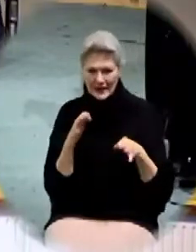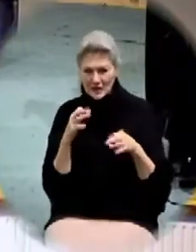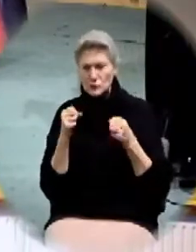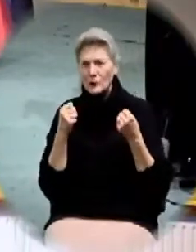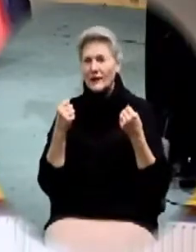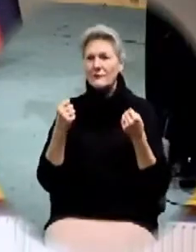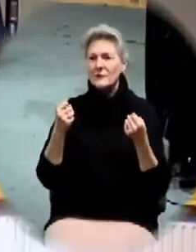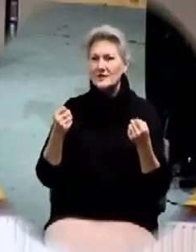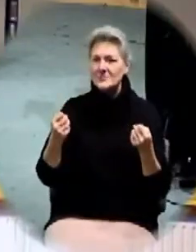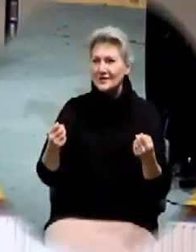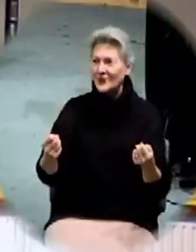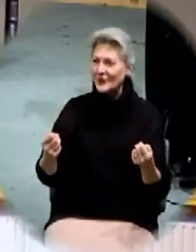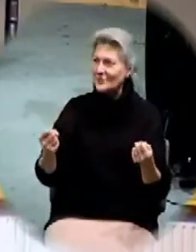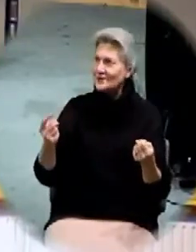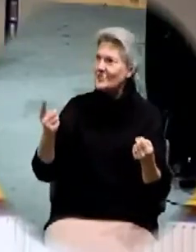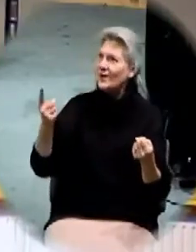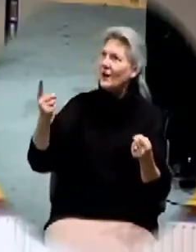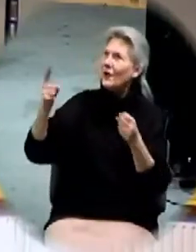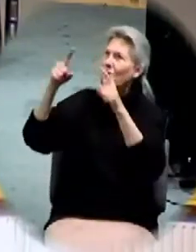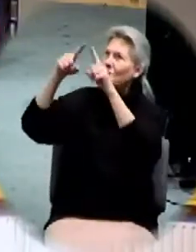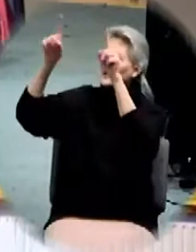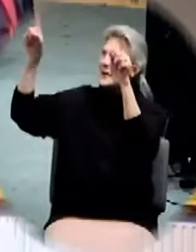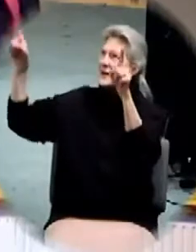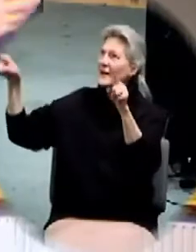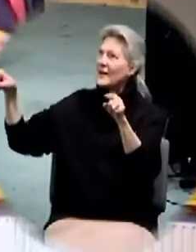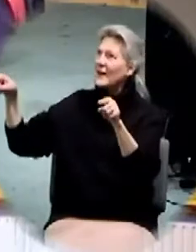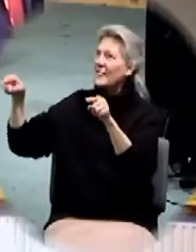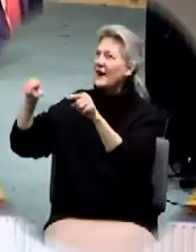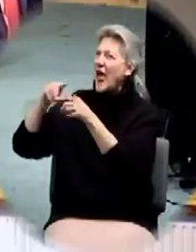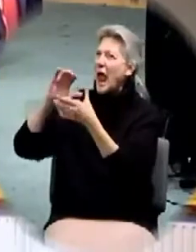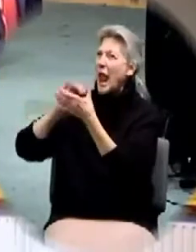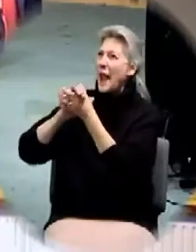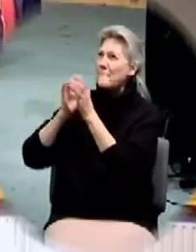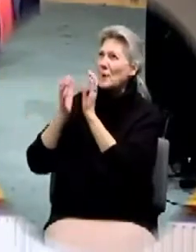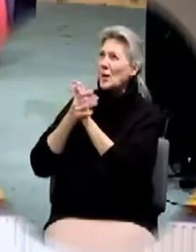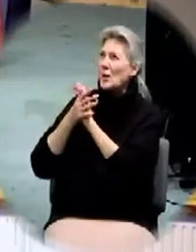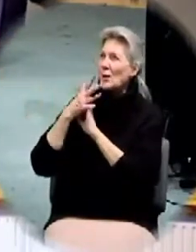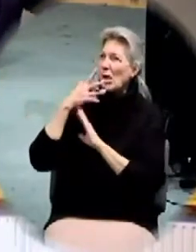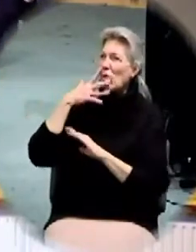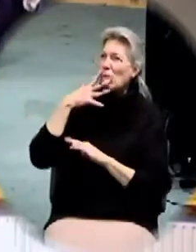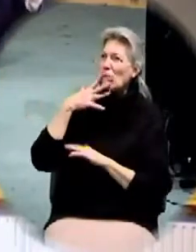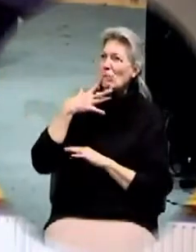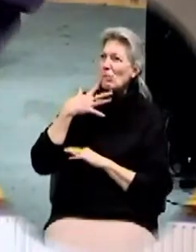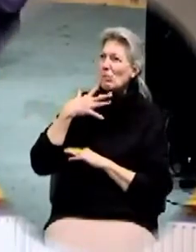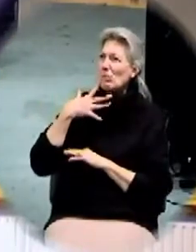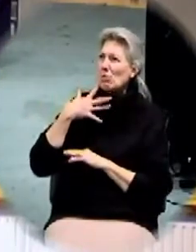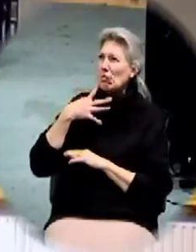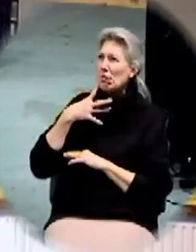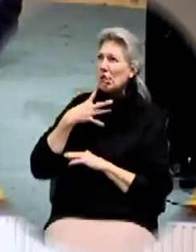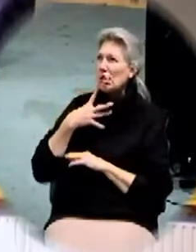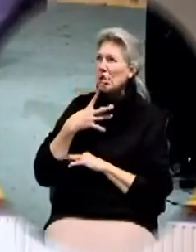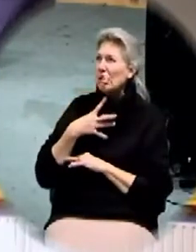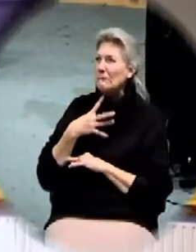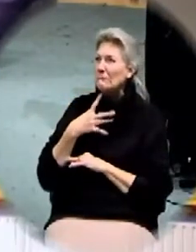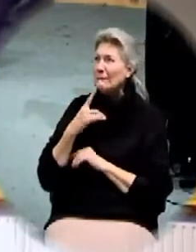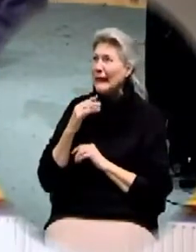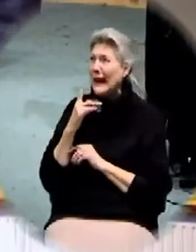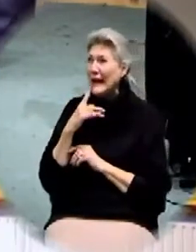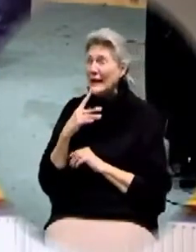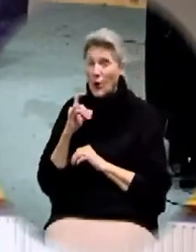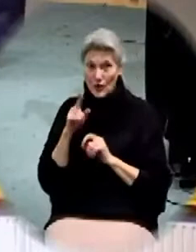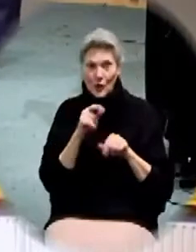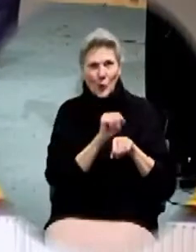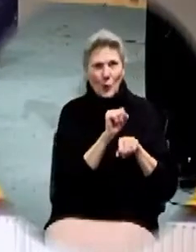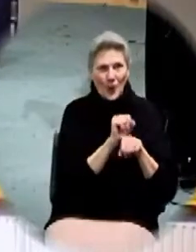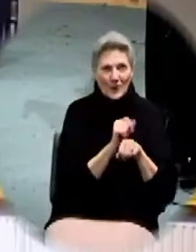road, and you go past that billboard with that big juicy hamburger, and you go, man, oh. Or you go into work. Does this ever